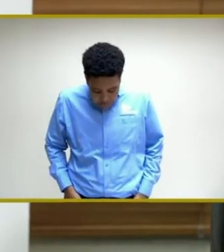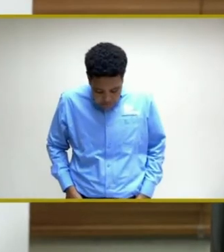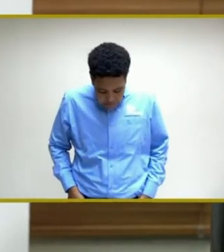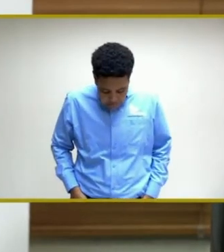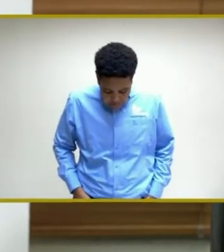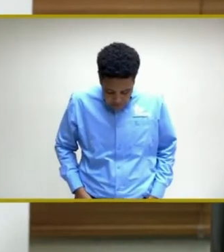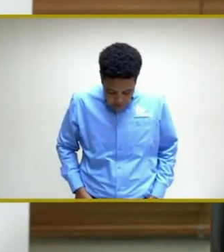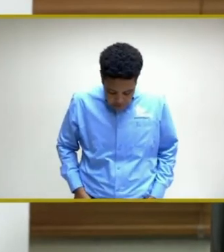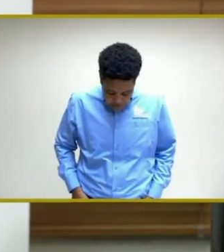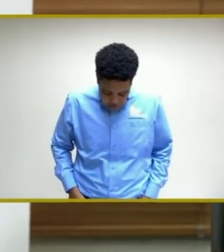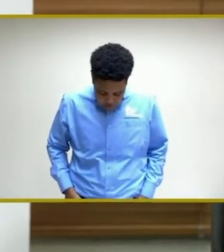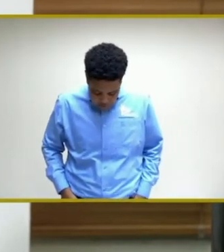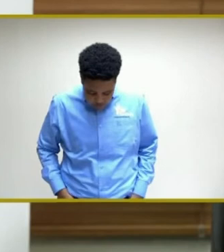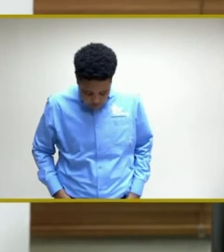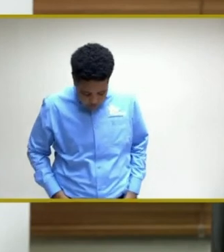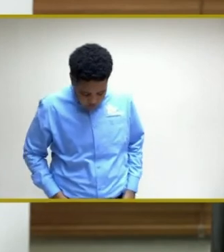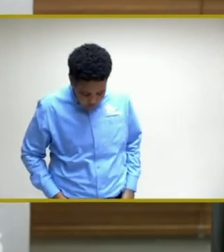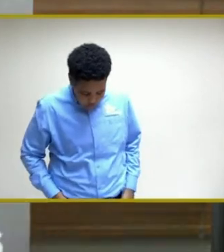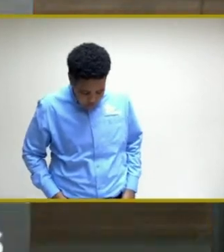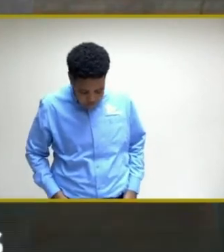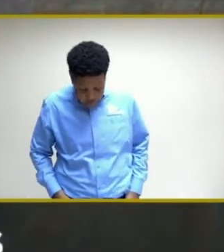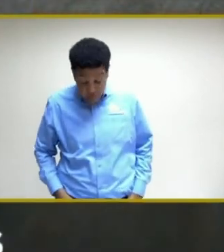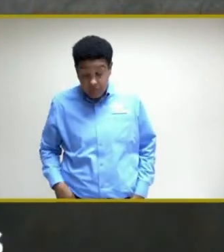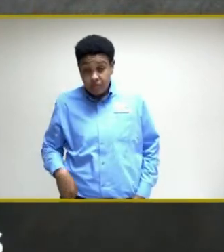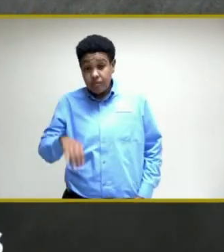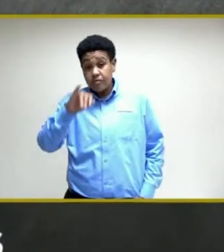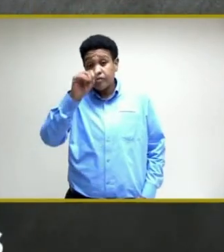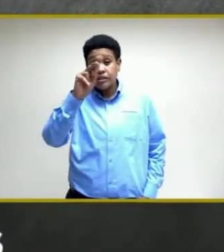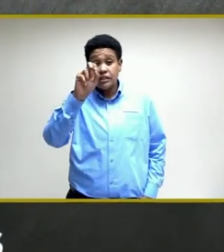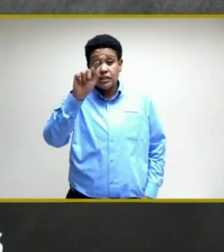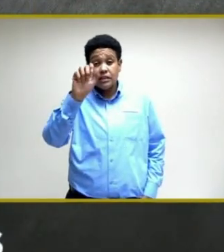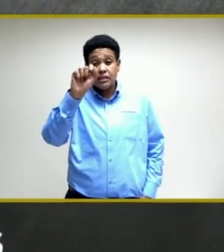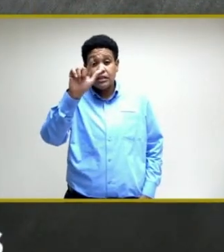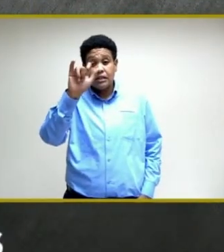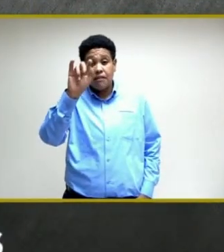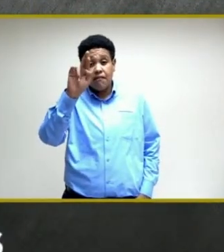Thank you very much, Minister. I'm going go to Janet Silveira from the Gleano.